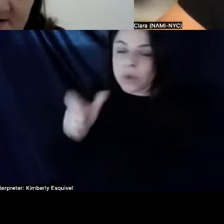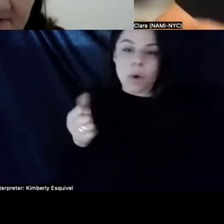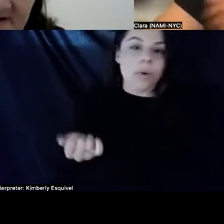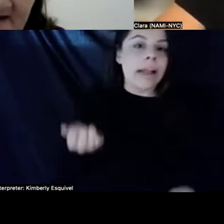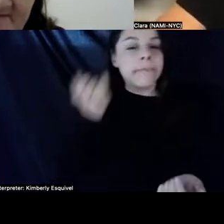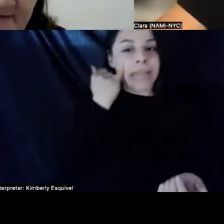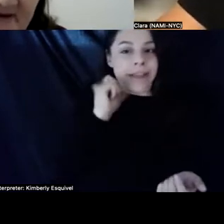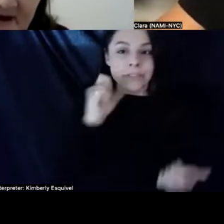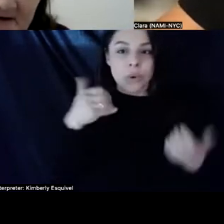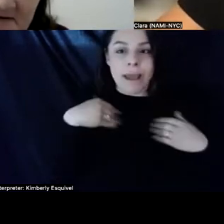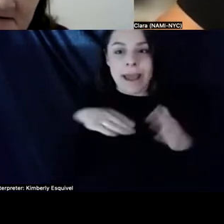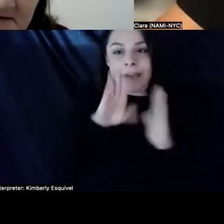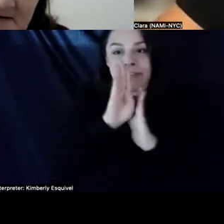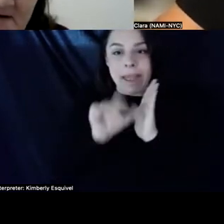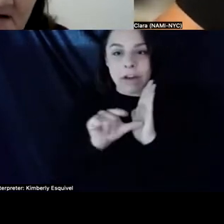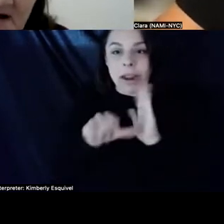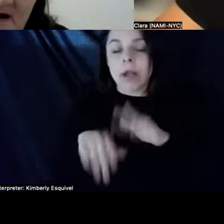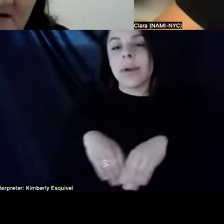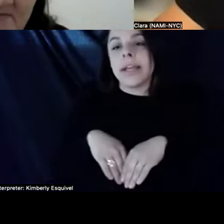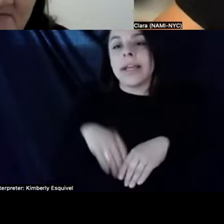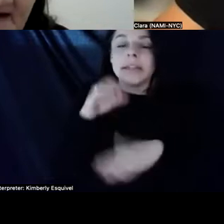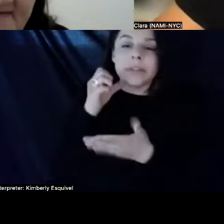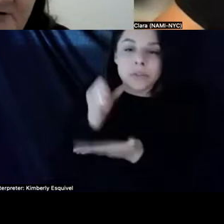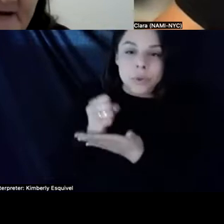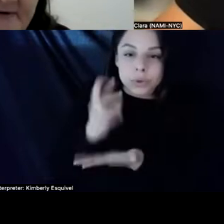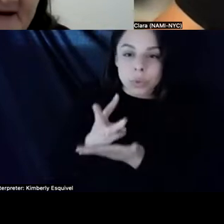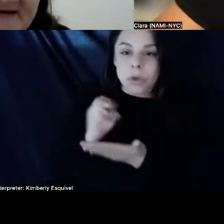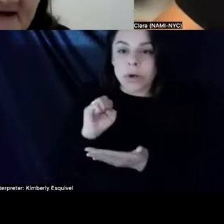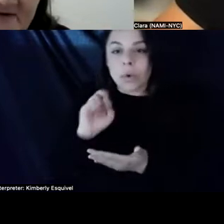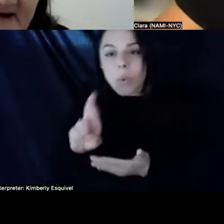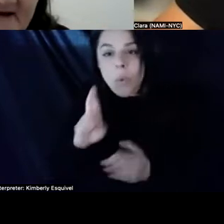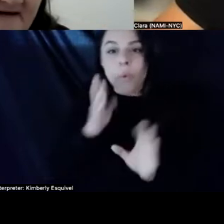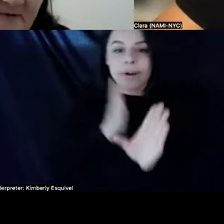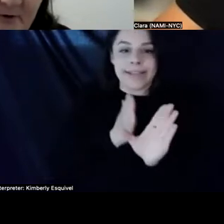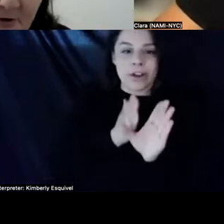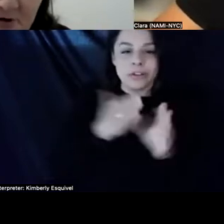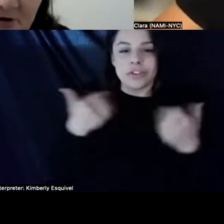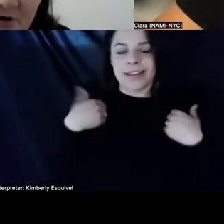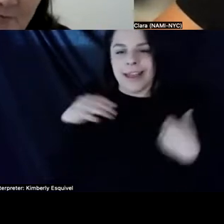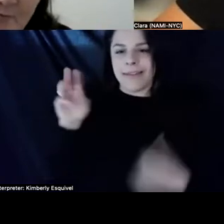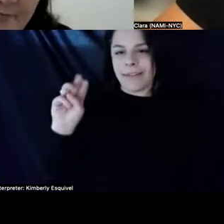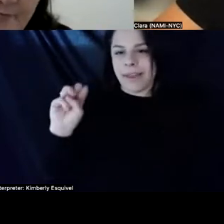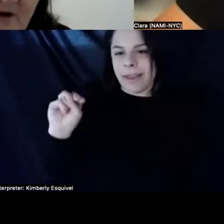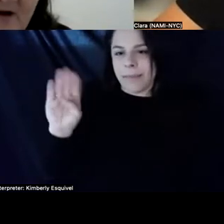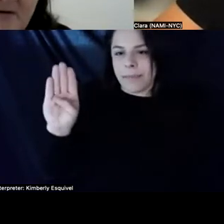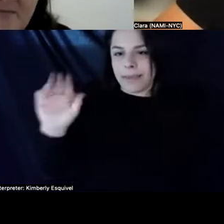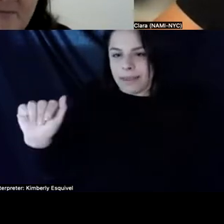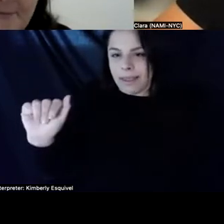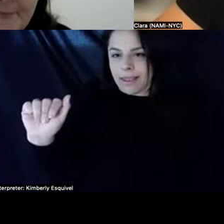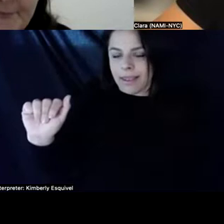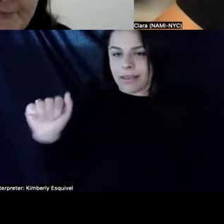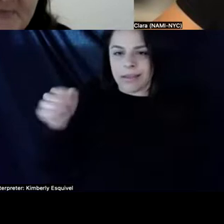psychology. They have an MBA. Um, and that they're only trained to enter data in a computer. Um,